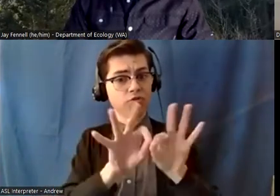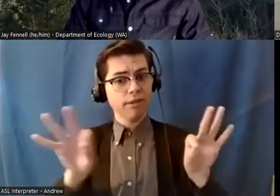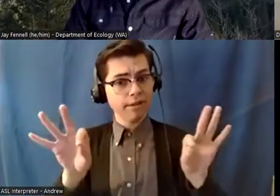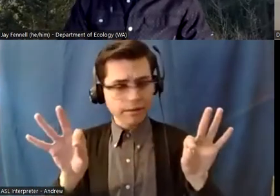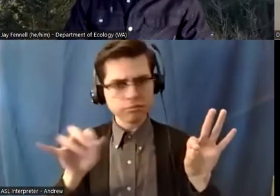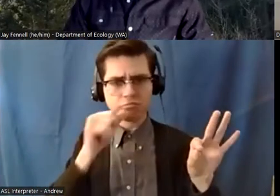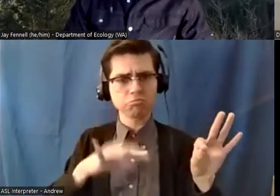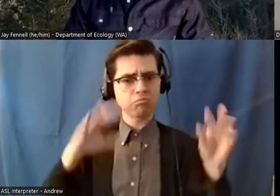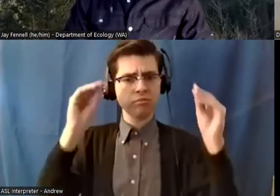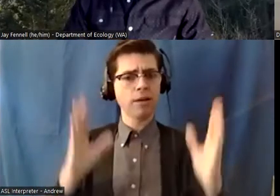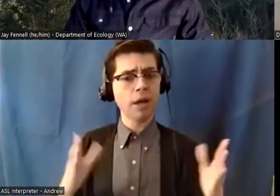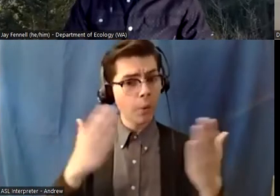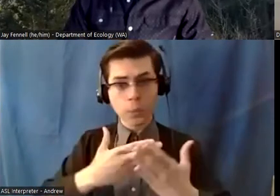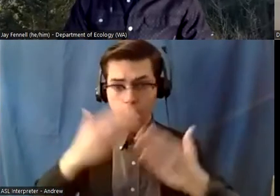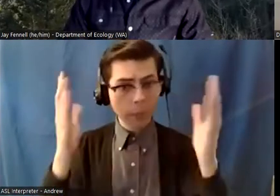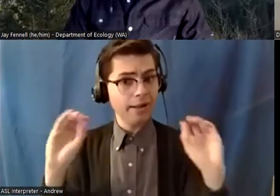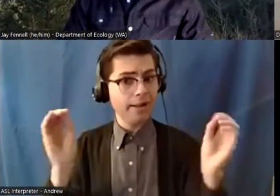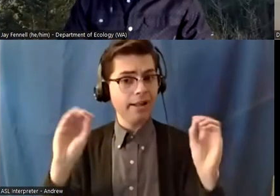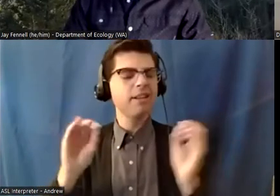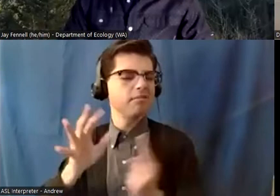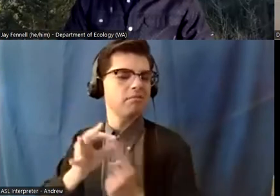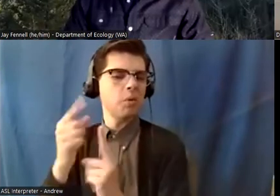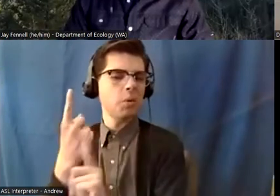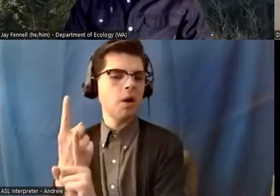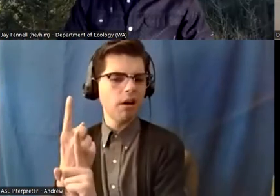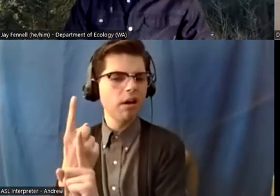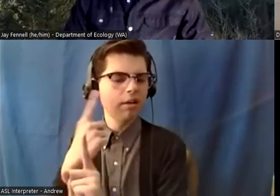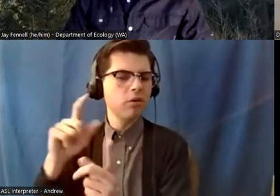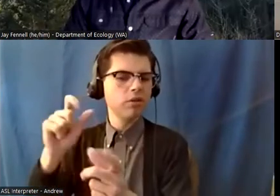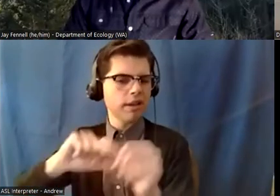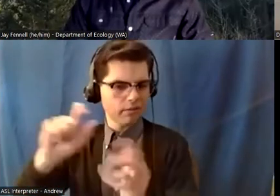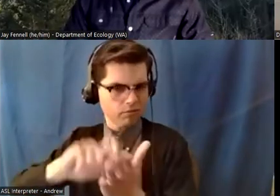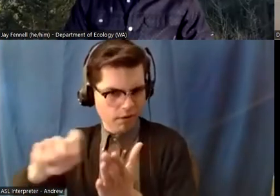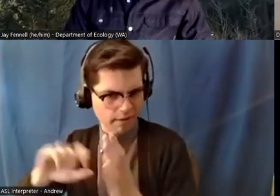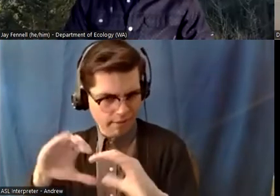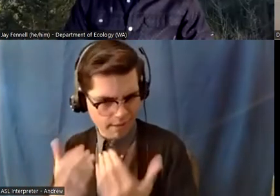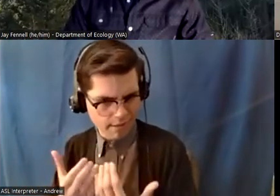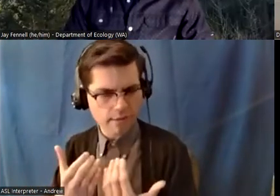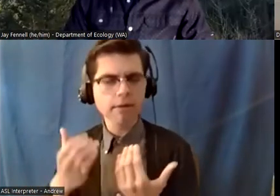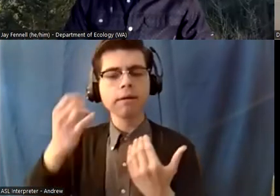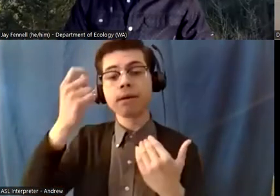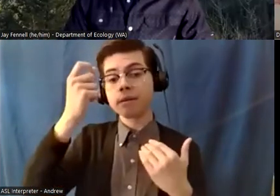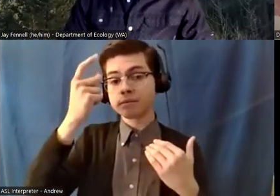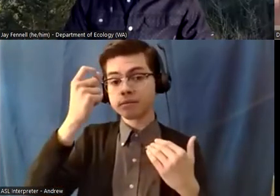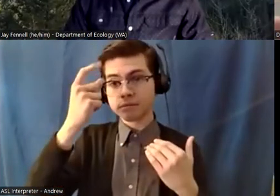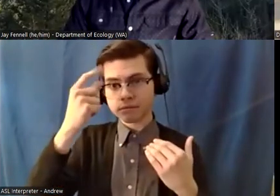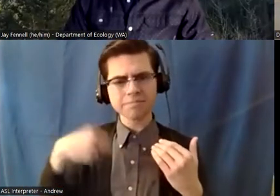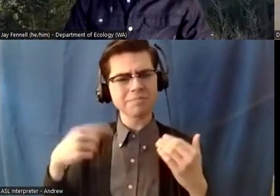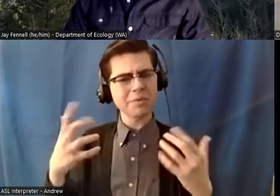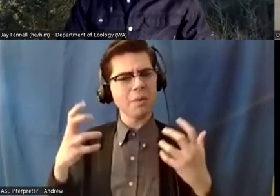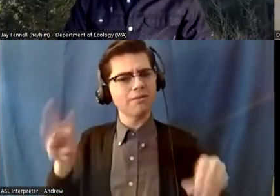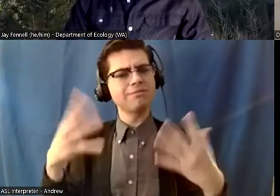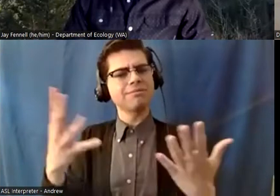them to give them what i didn't have because it's important it's important to help them and important to